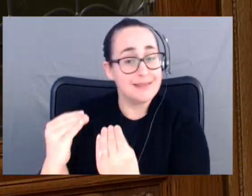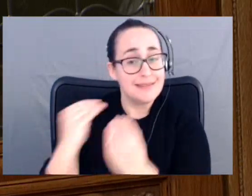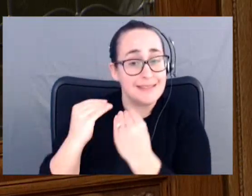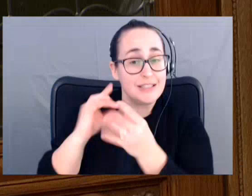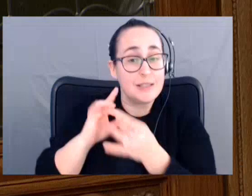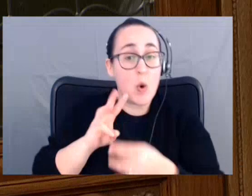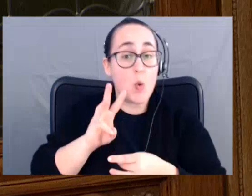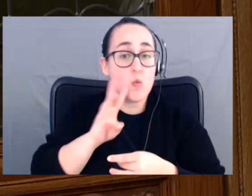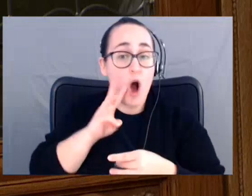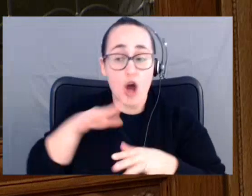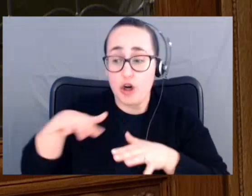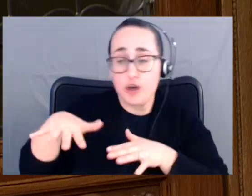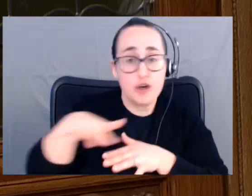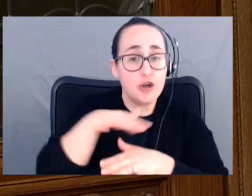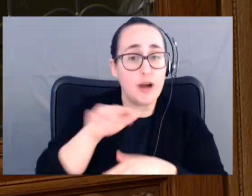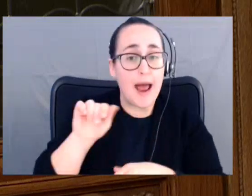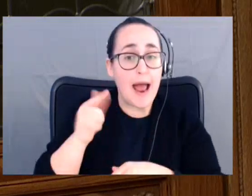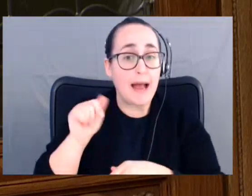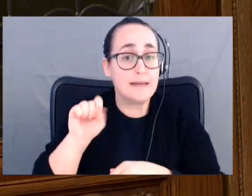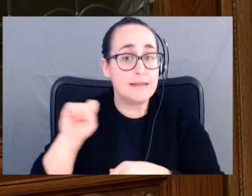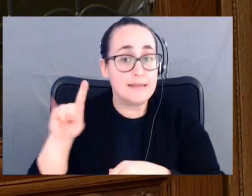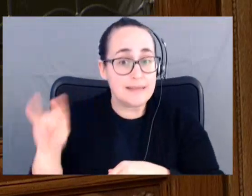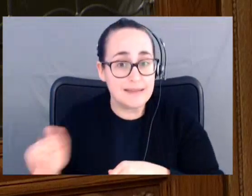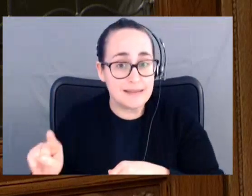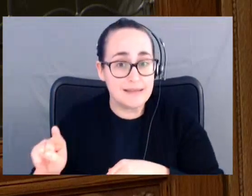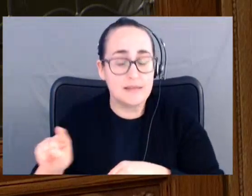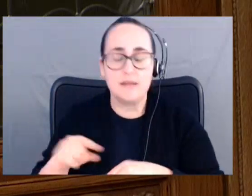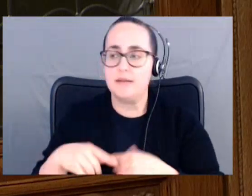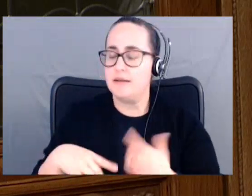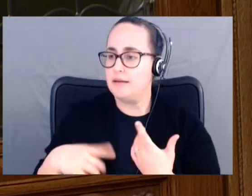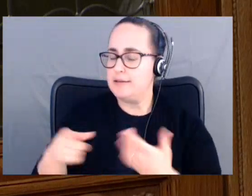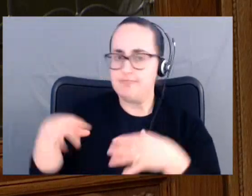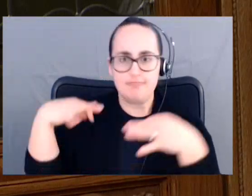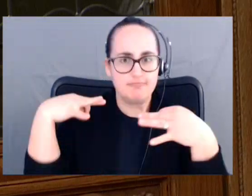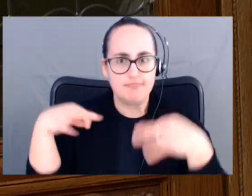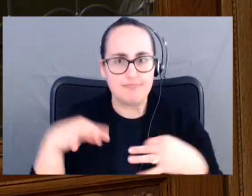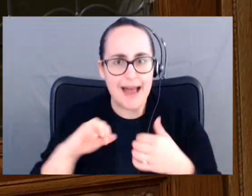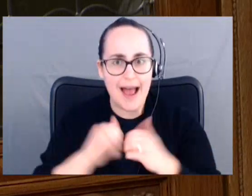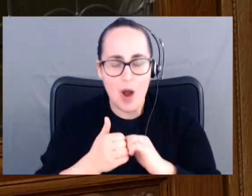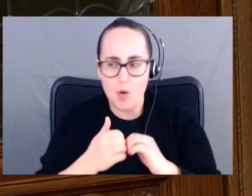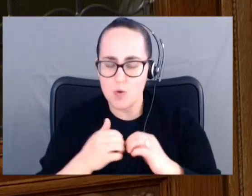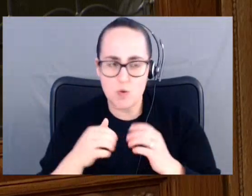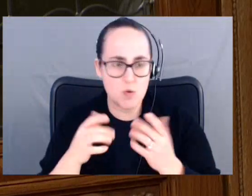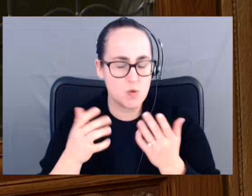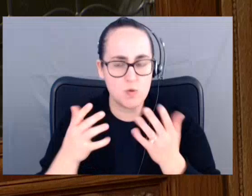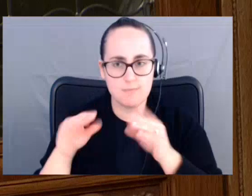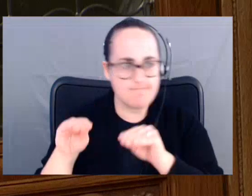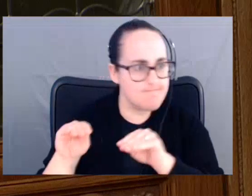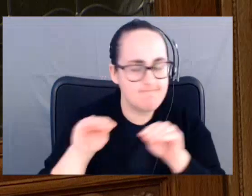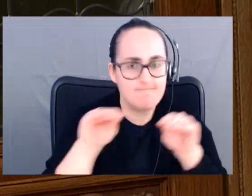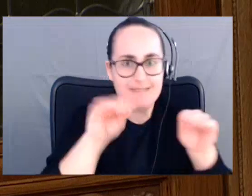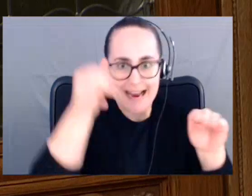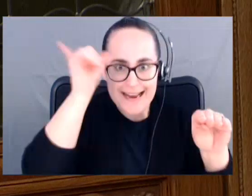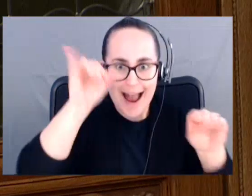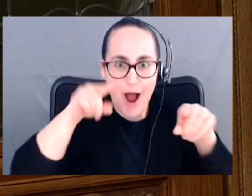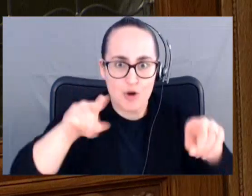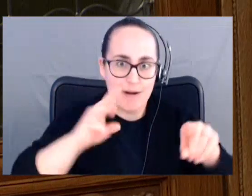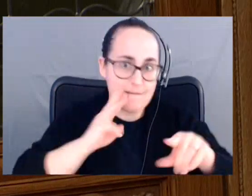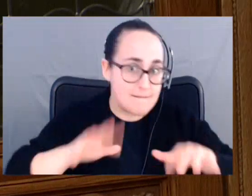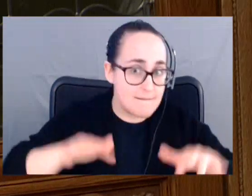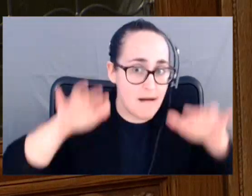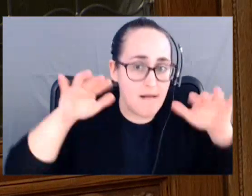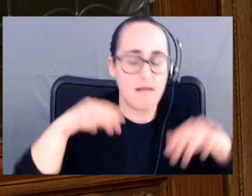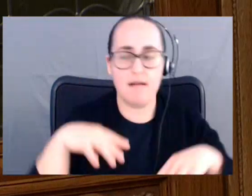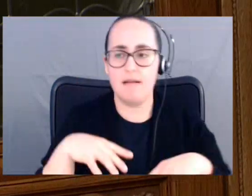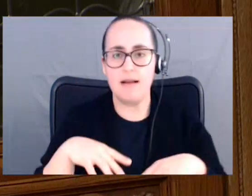like to teach generations of students about moving cows uphill during flooding. He showed me memorabilia of his political involvement and